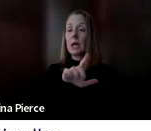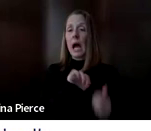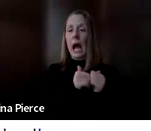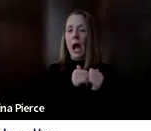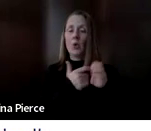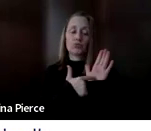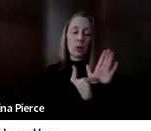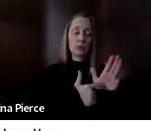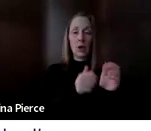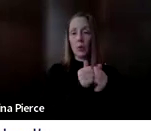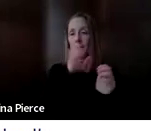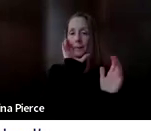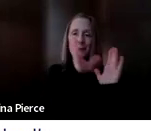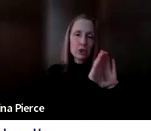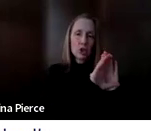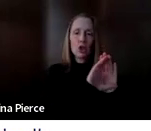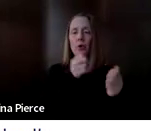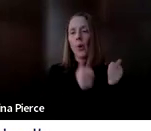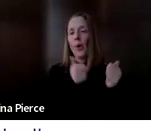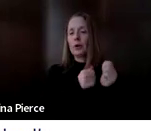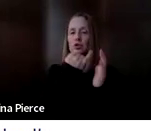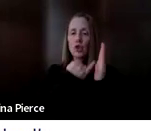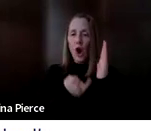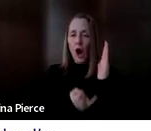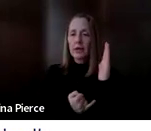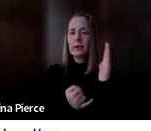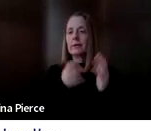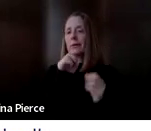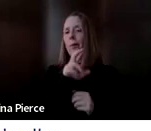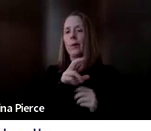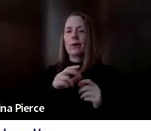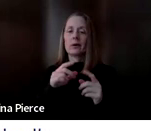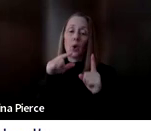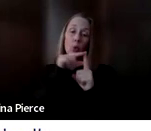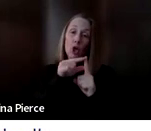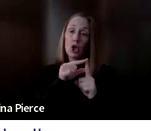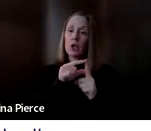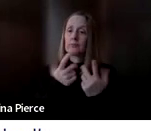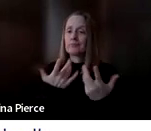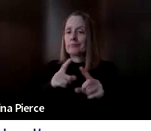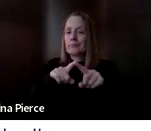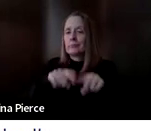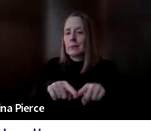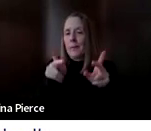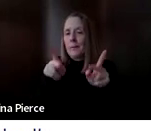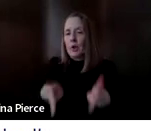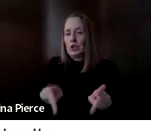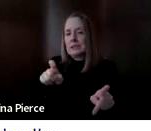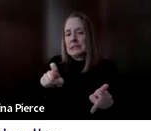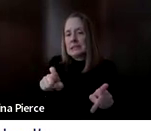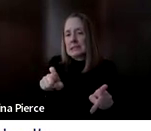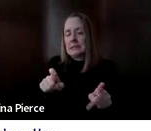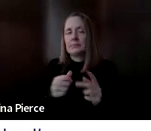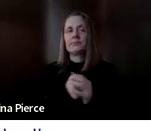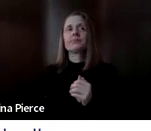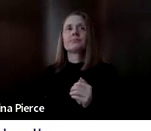by a photograph, or a line drawing, or a color drawing, or it could be a word. Completely depends on the individual's needs. And